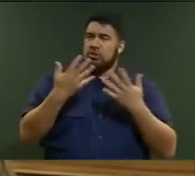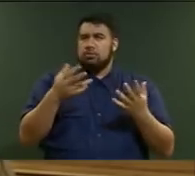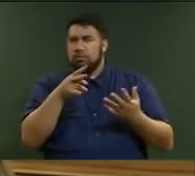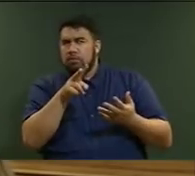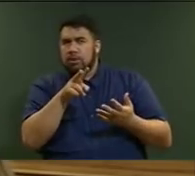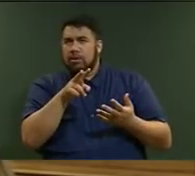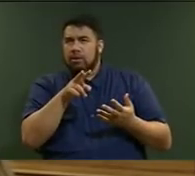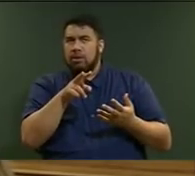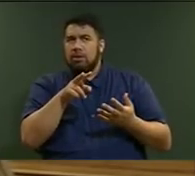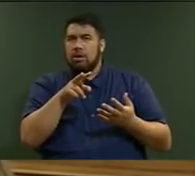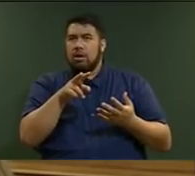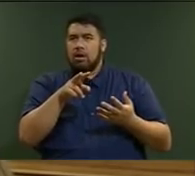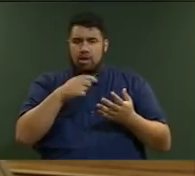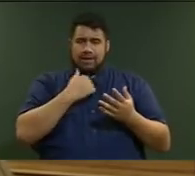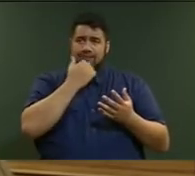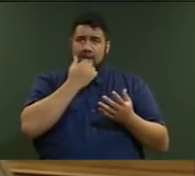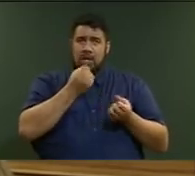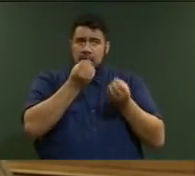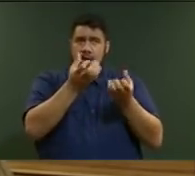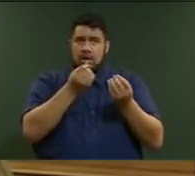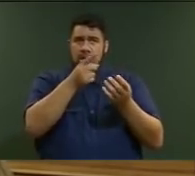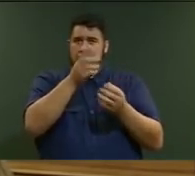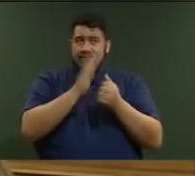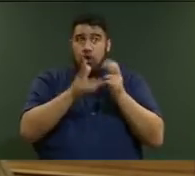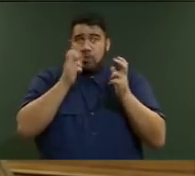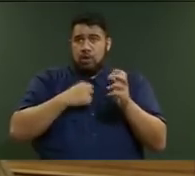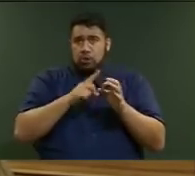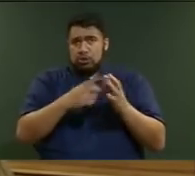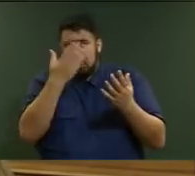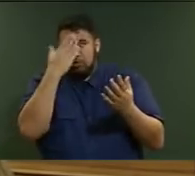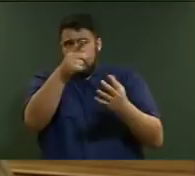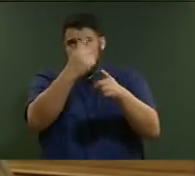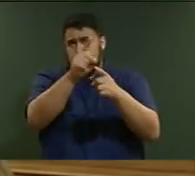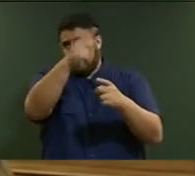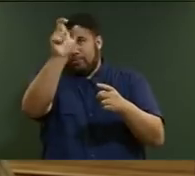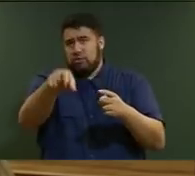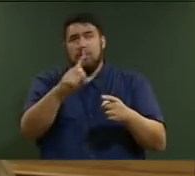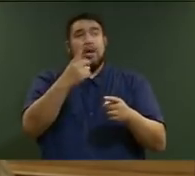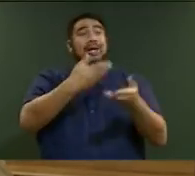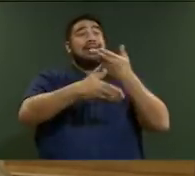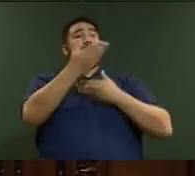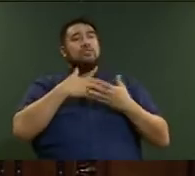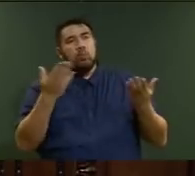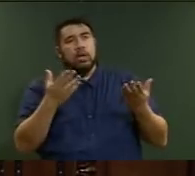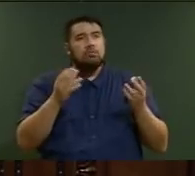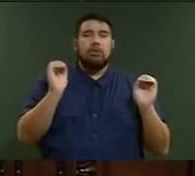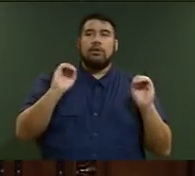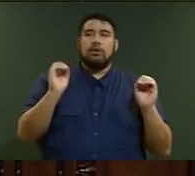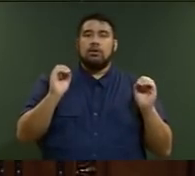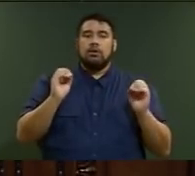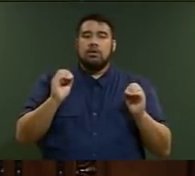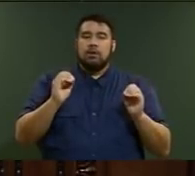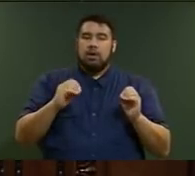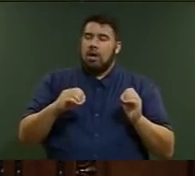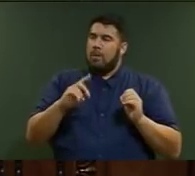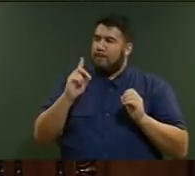talking to the Minister when I was providing figures, so he probably didn't even hear it. But, Mr Speaker, he didn't provide any explanation at all. And he both addressed